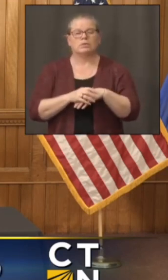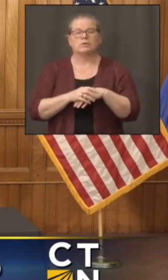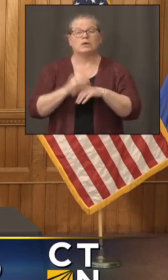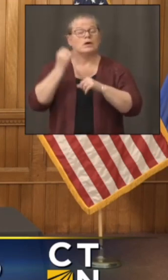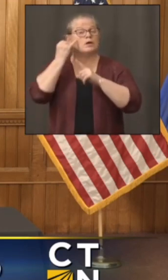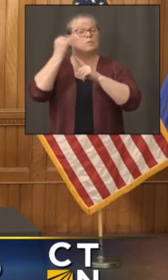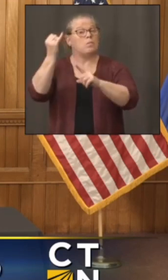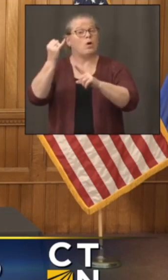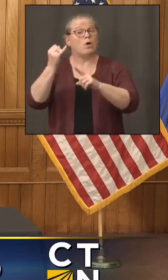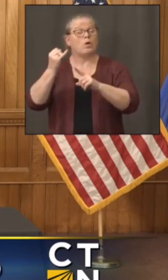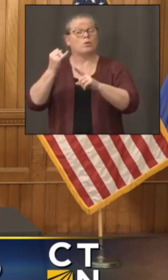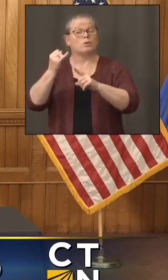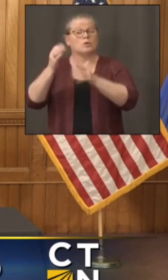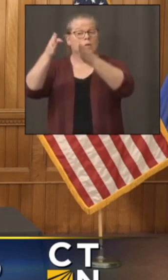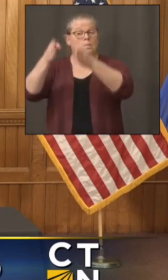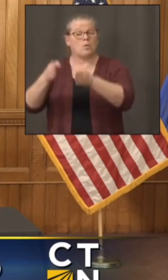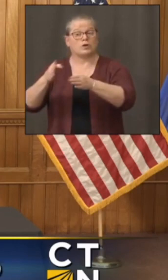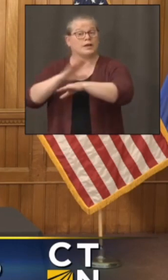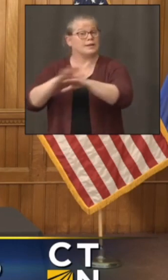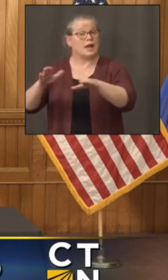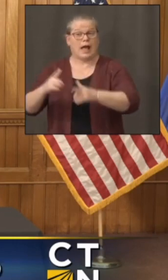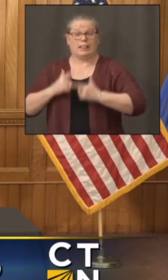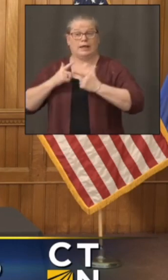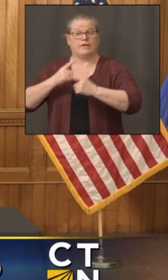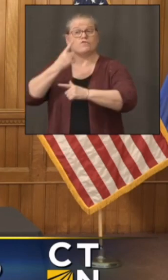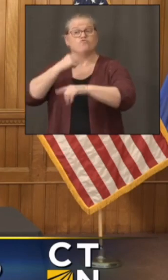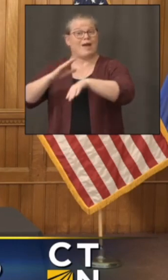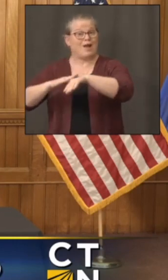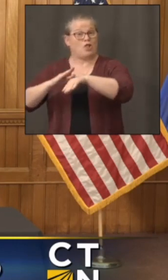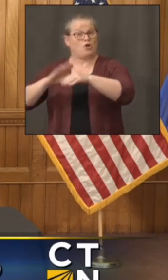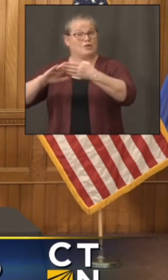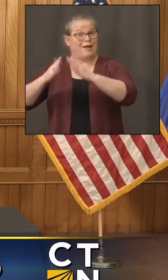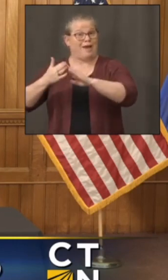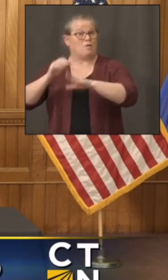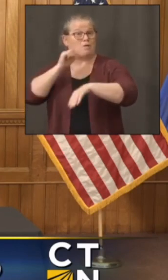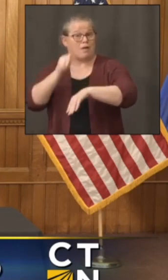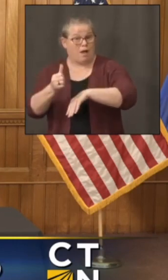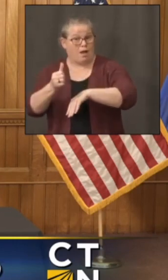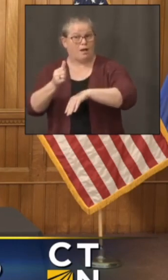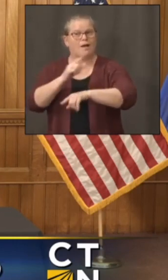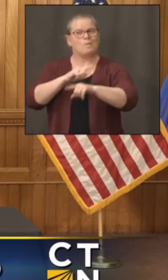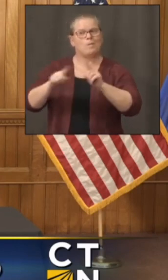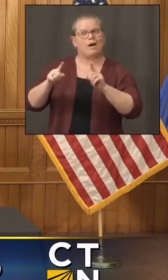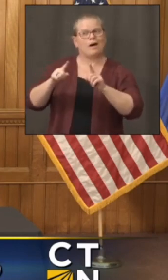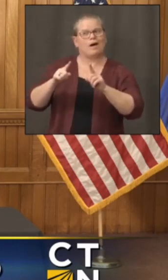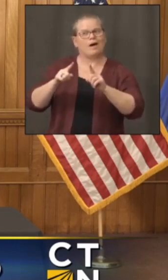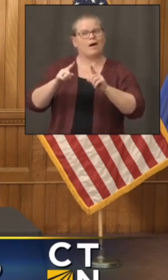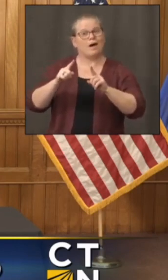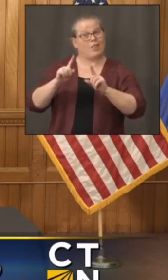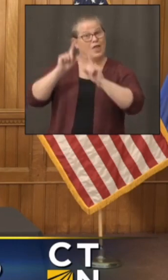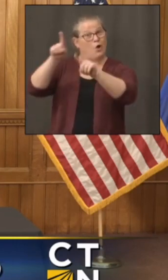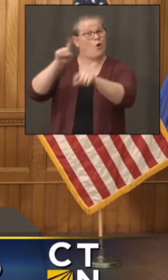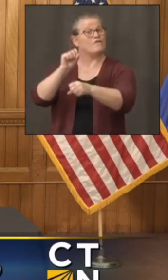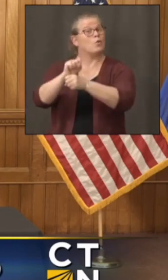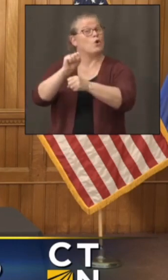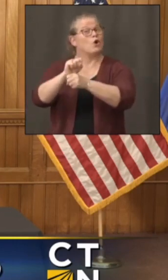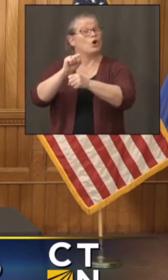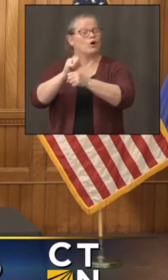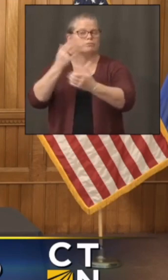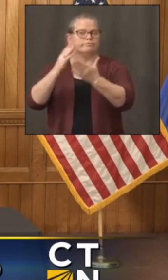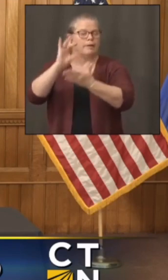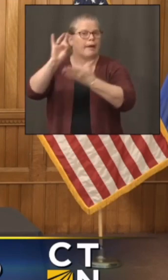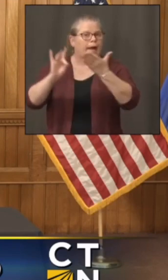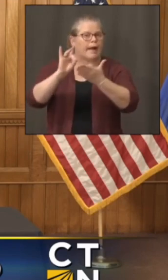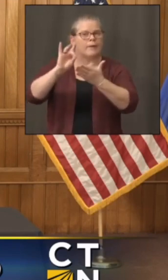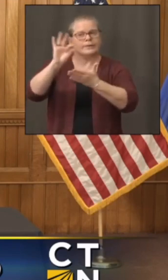area but go and work daily eight nine ten hours a day in a red alert area should they think about following the recommendations that